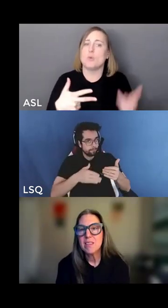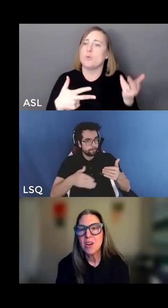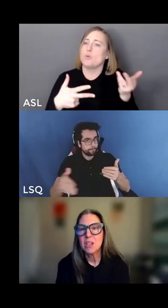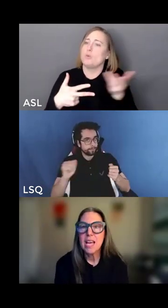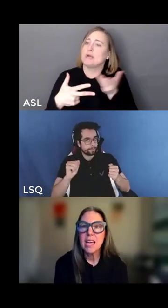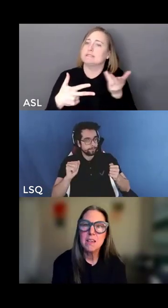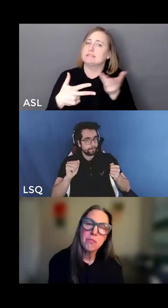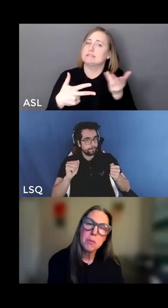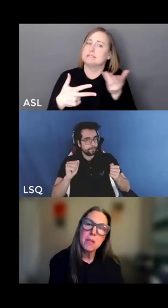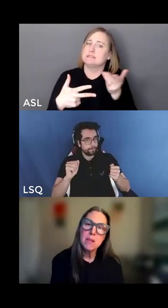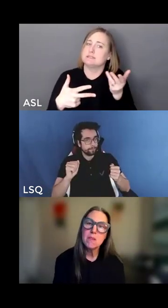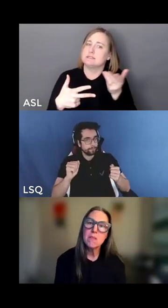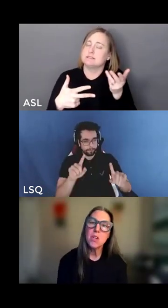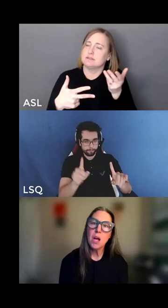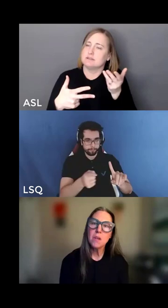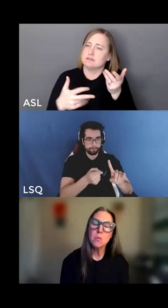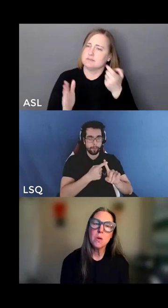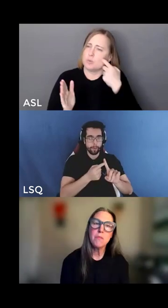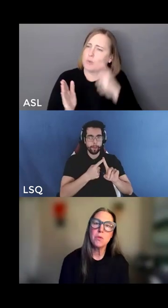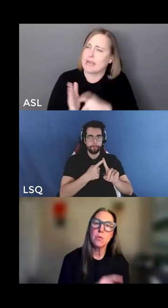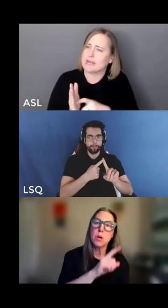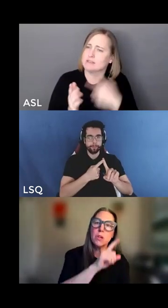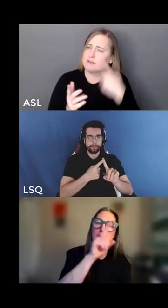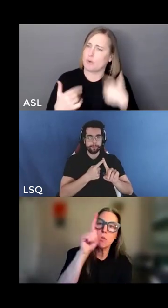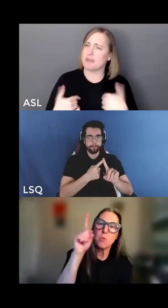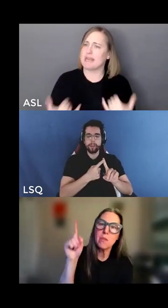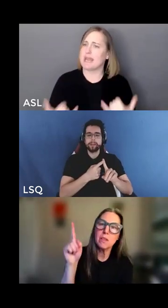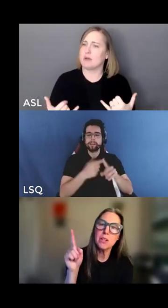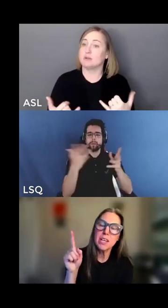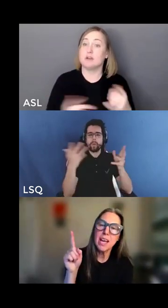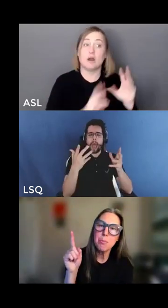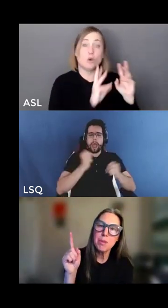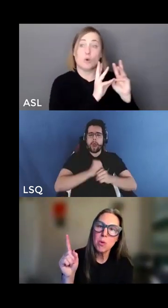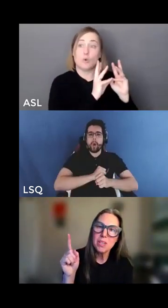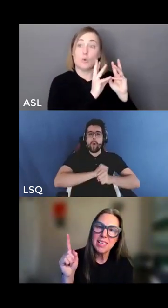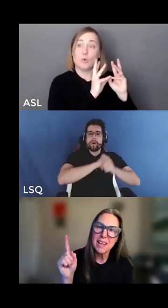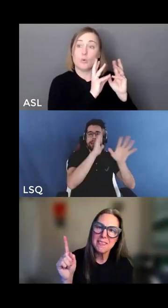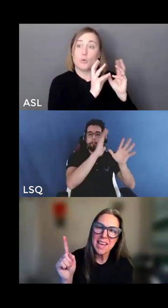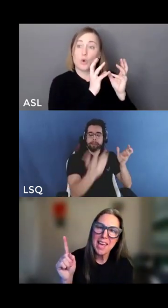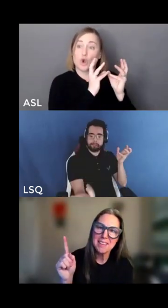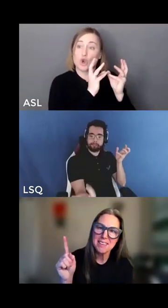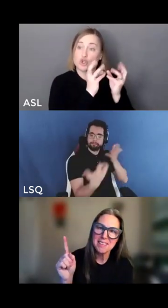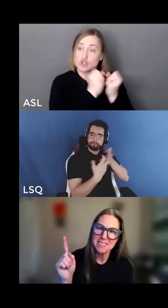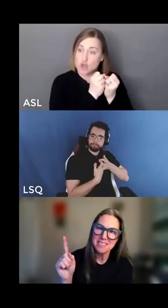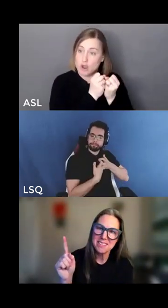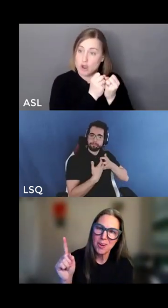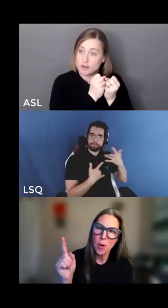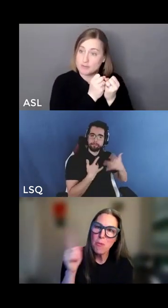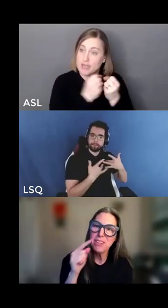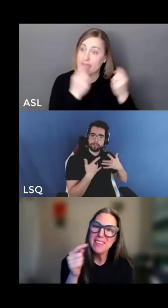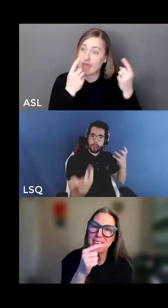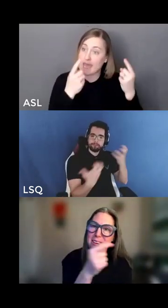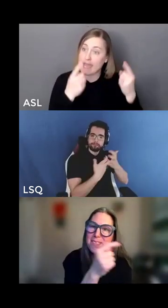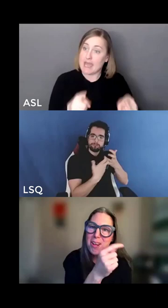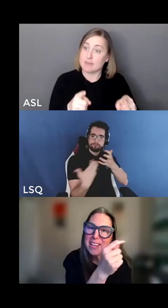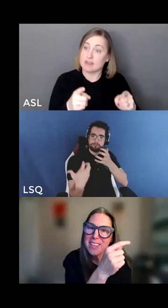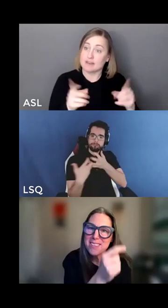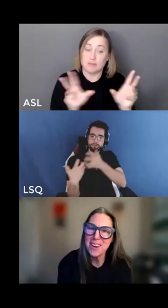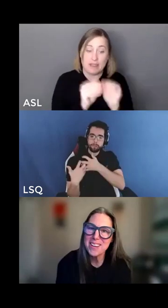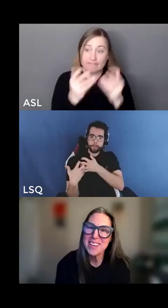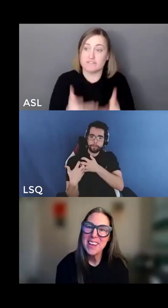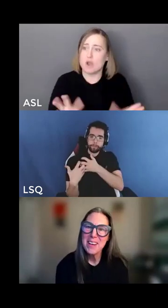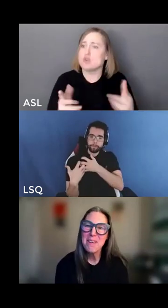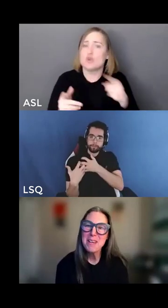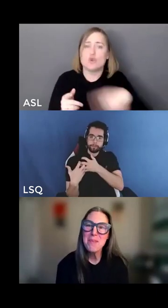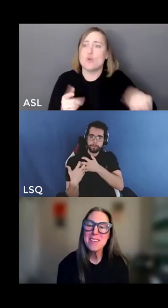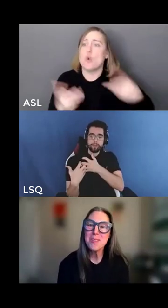insights are landing for me this is not one of those workshops where the learning happens only at the end hopefully the learning's already